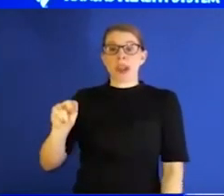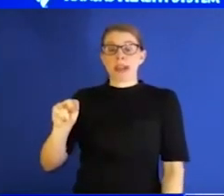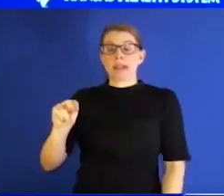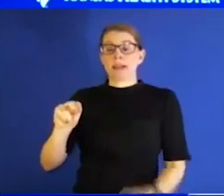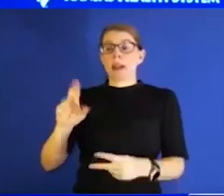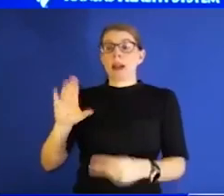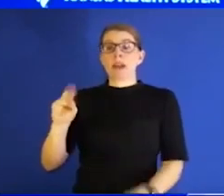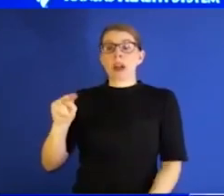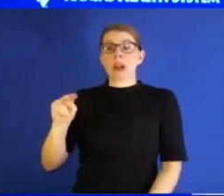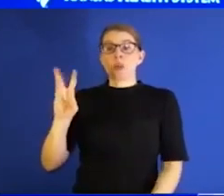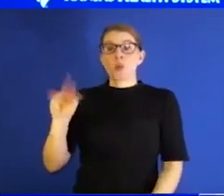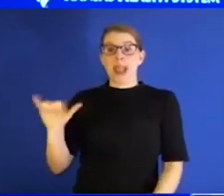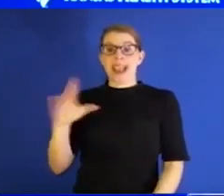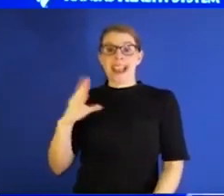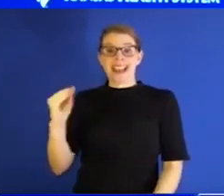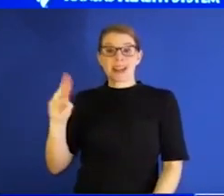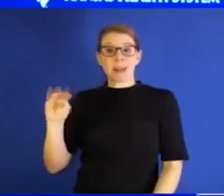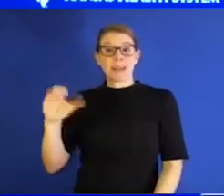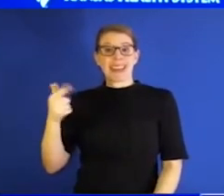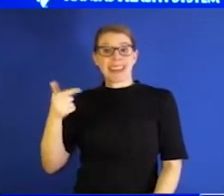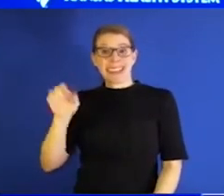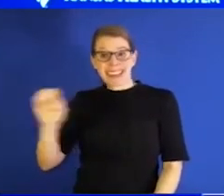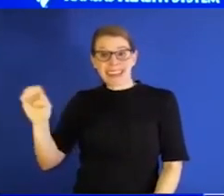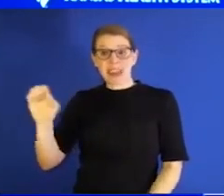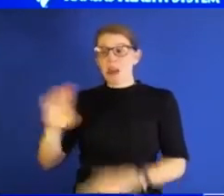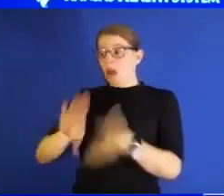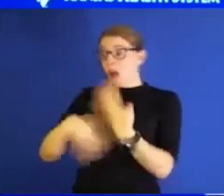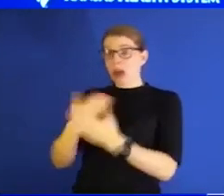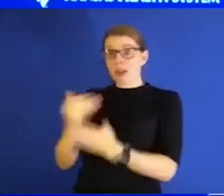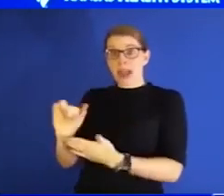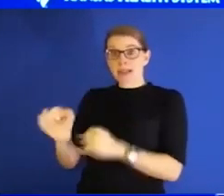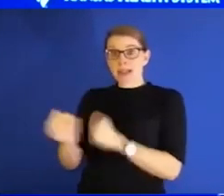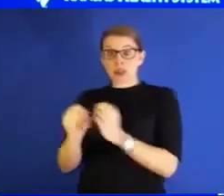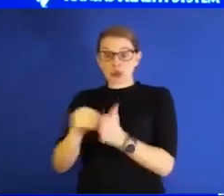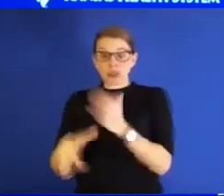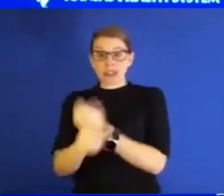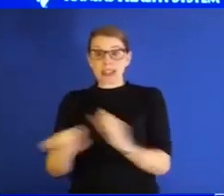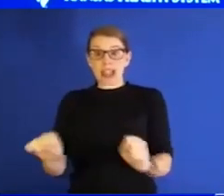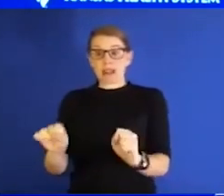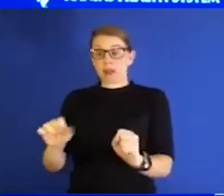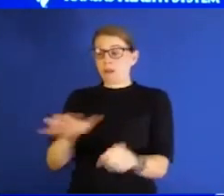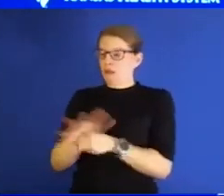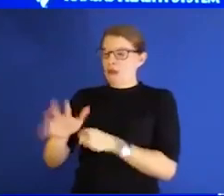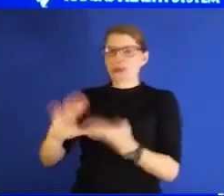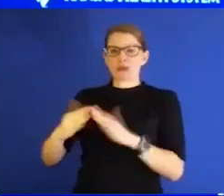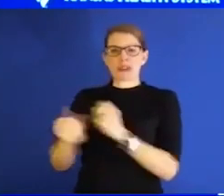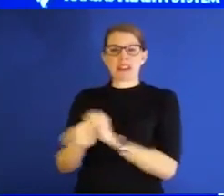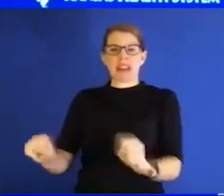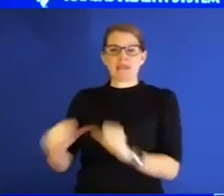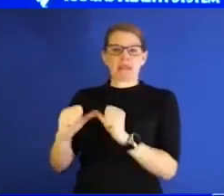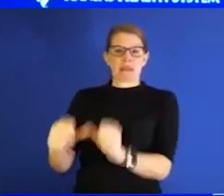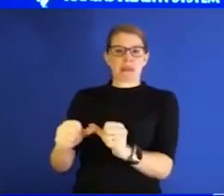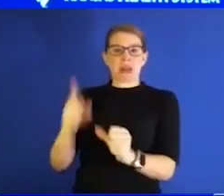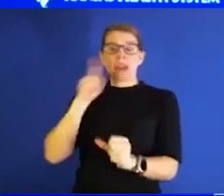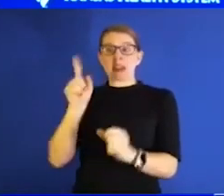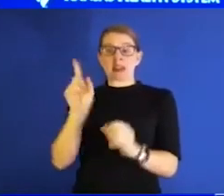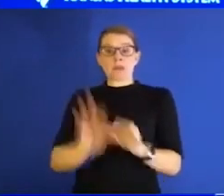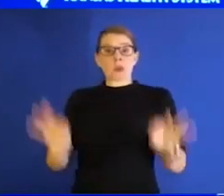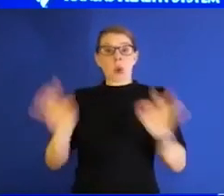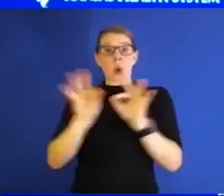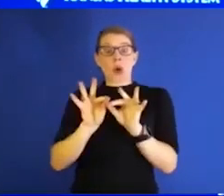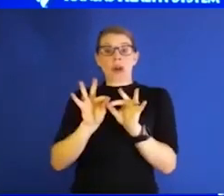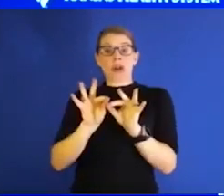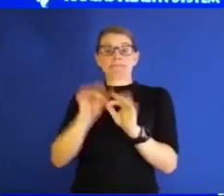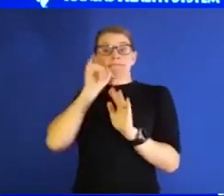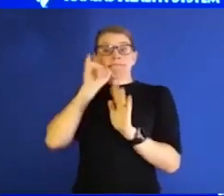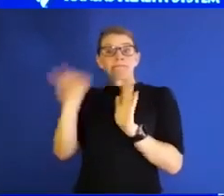trying to keep all those athletes, all those students safe, the whole community safe. So I think it remains important to identify that